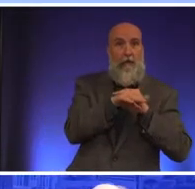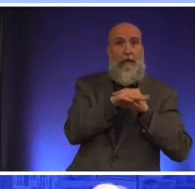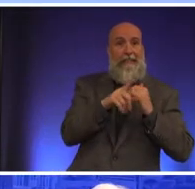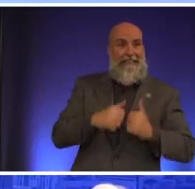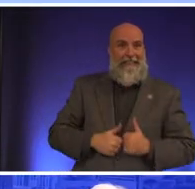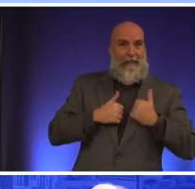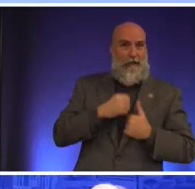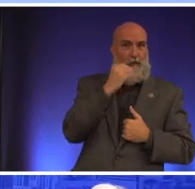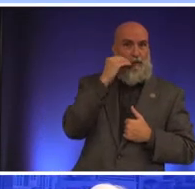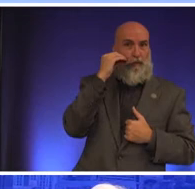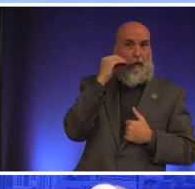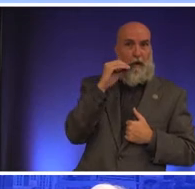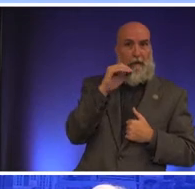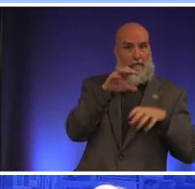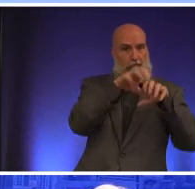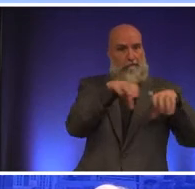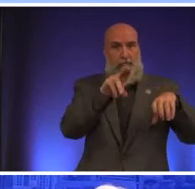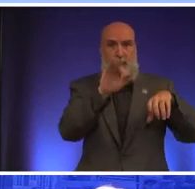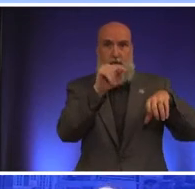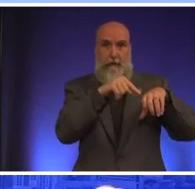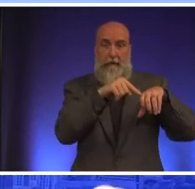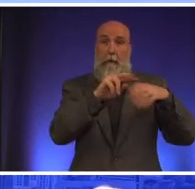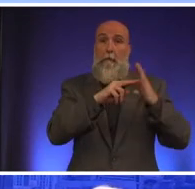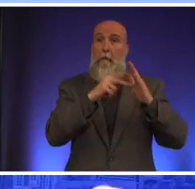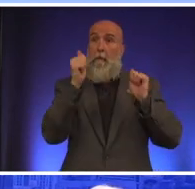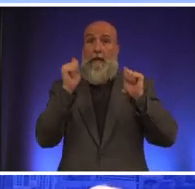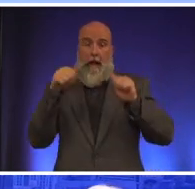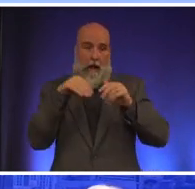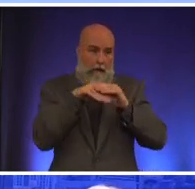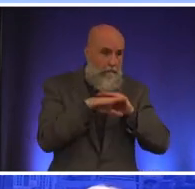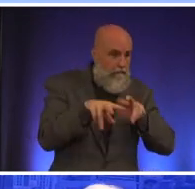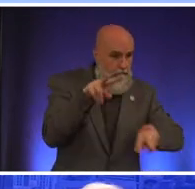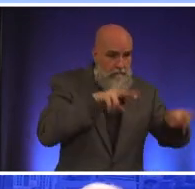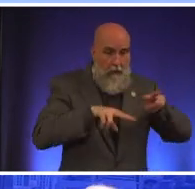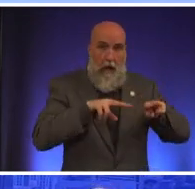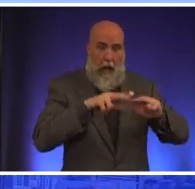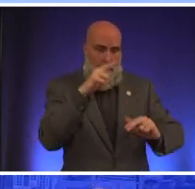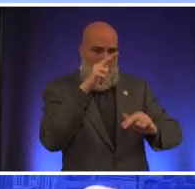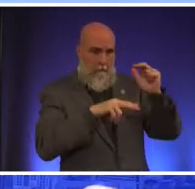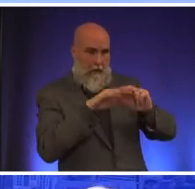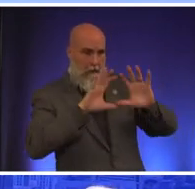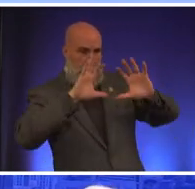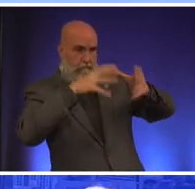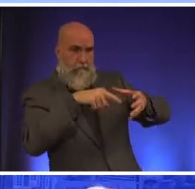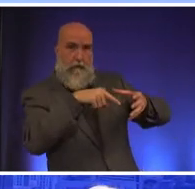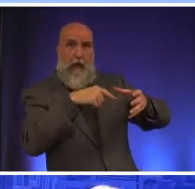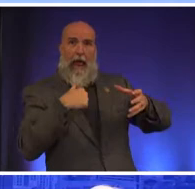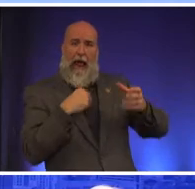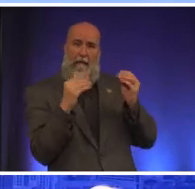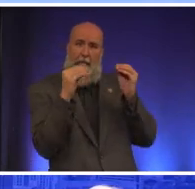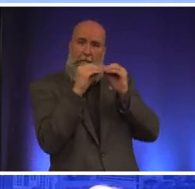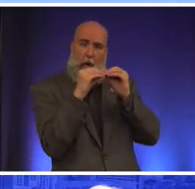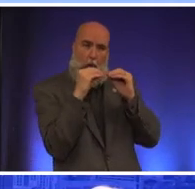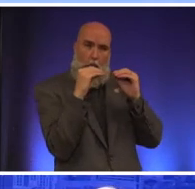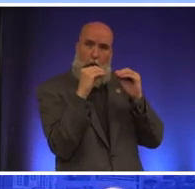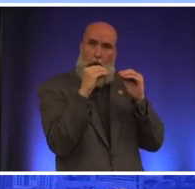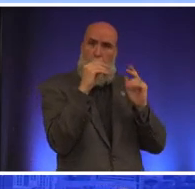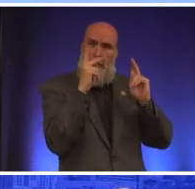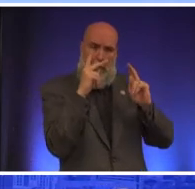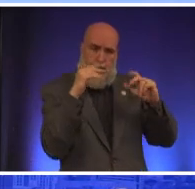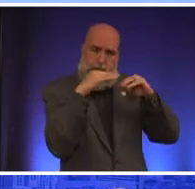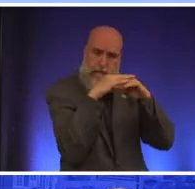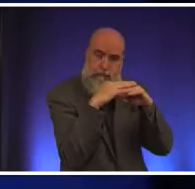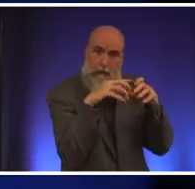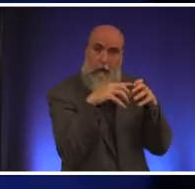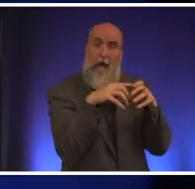so that people can come in and build that accessory dwelling unit again have greater density in terms of housing and